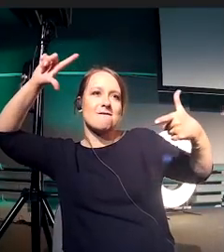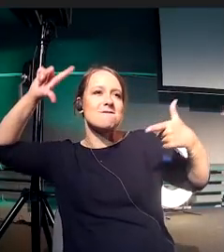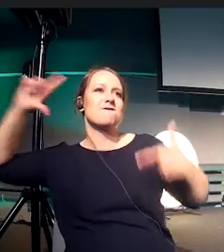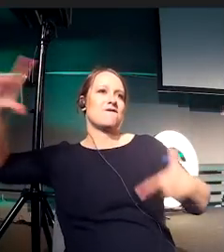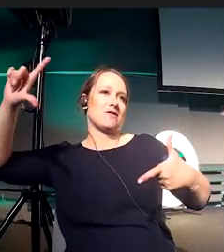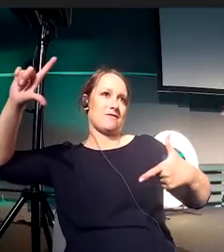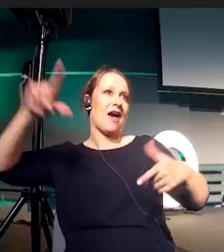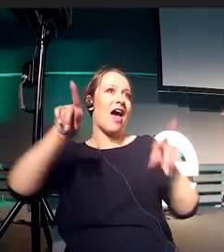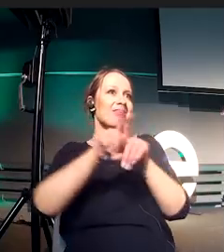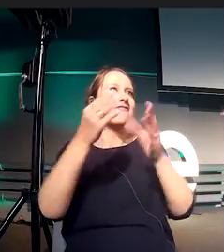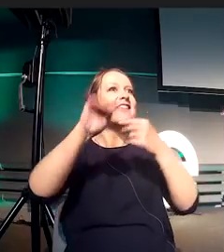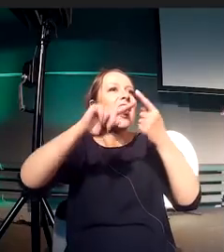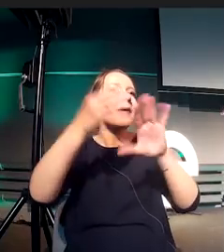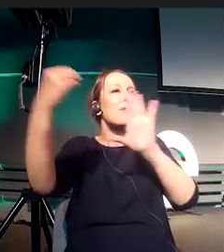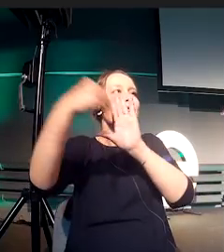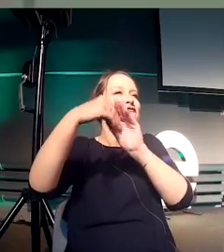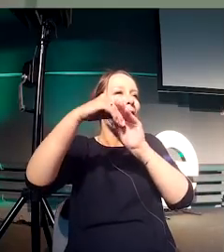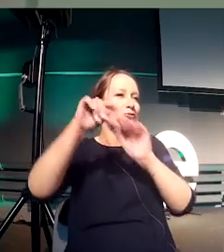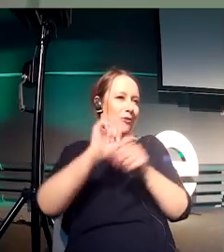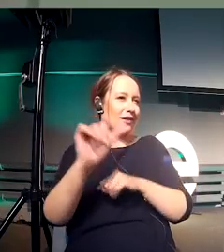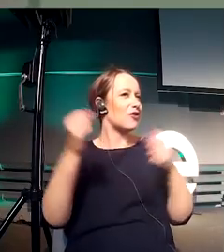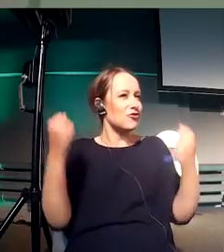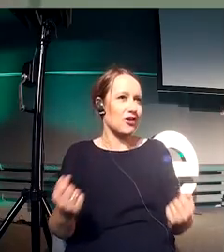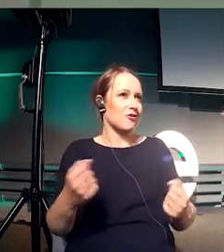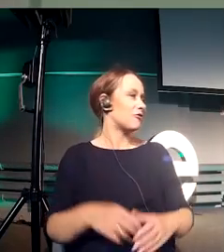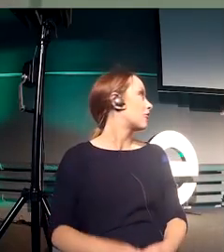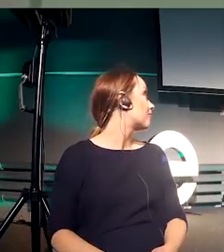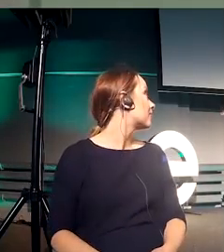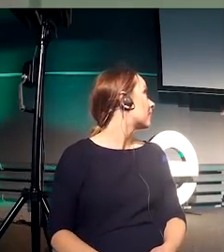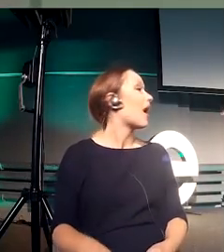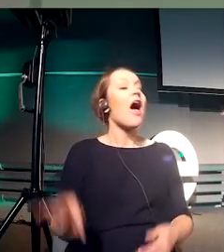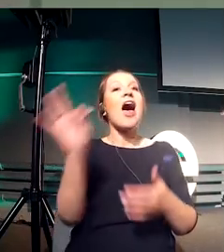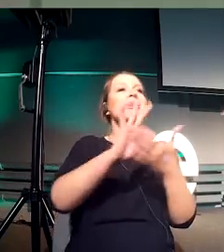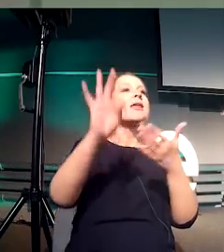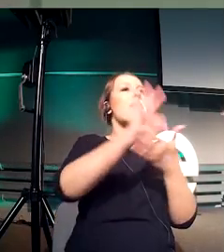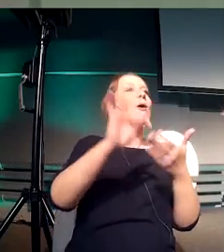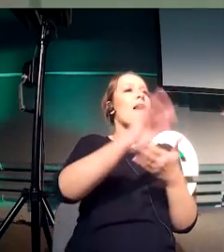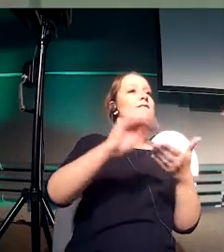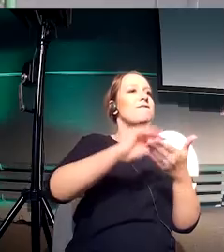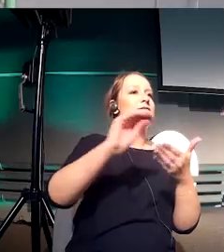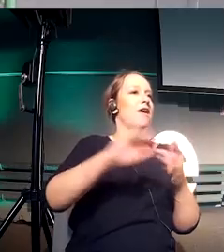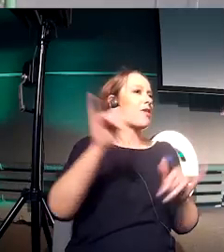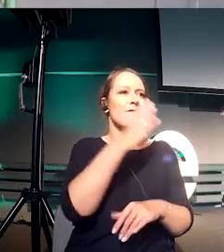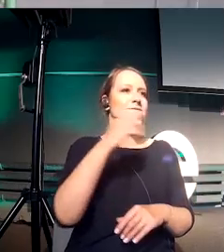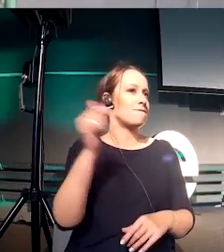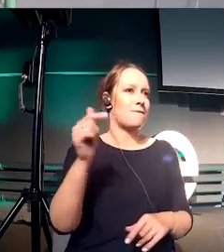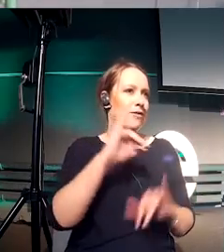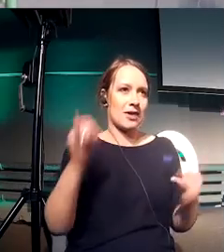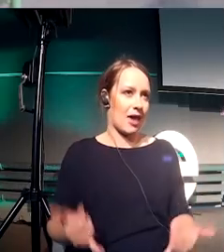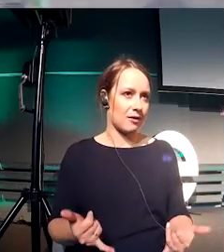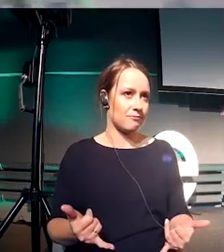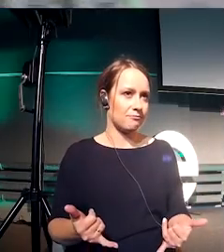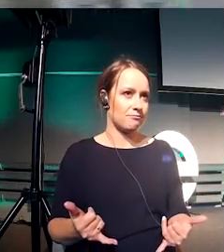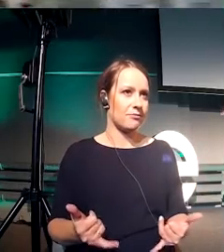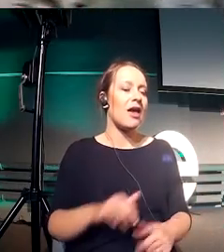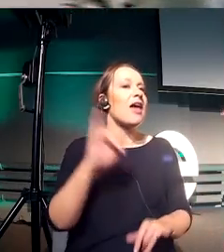How does this come to play with typography, for instance? How am I going to take this and make sure that the typography works good with